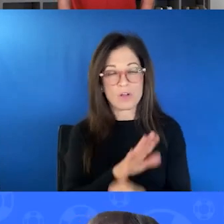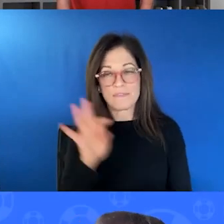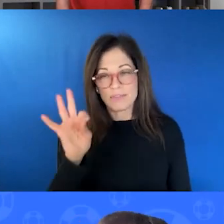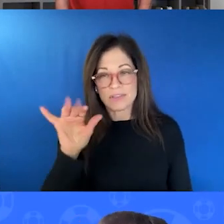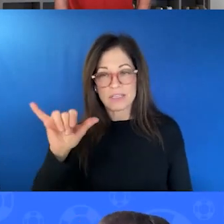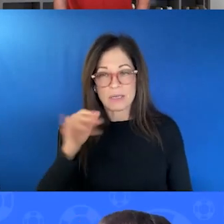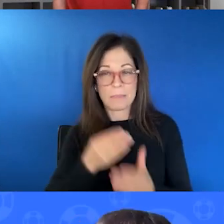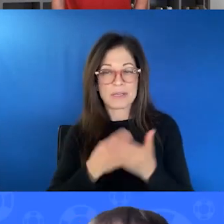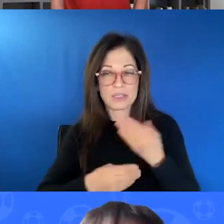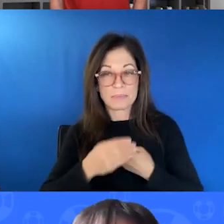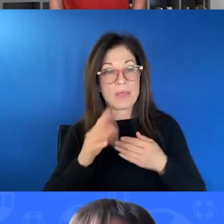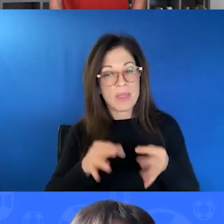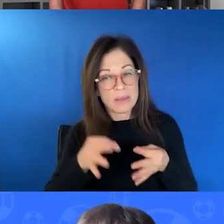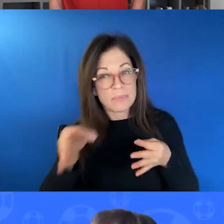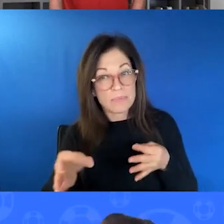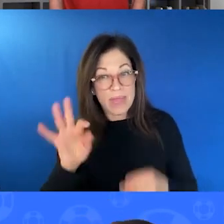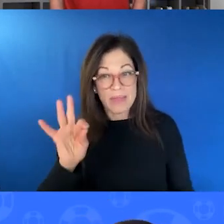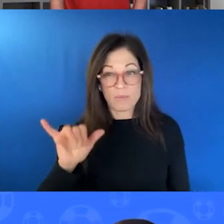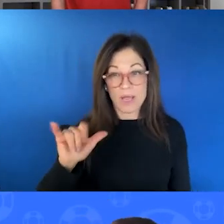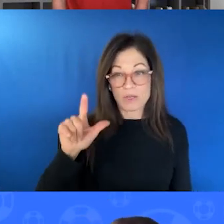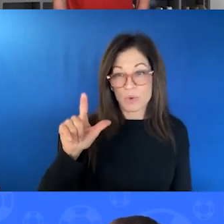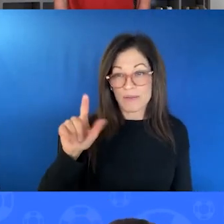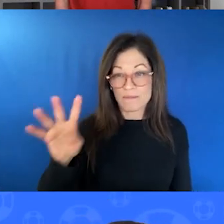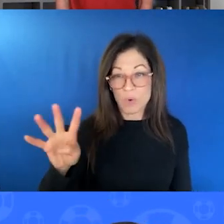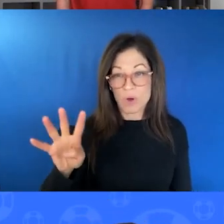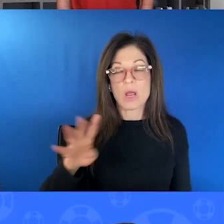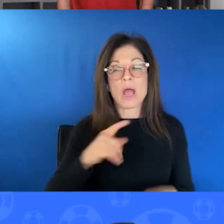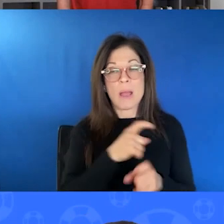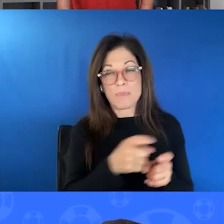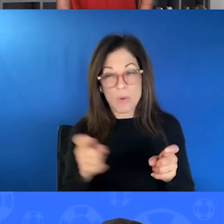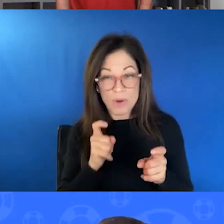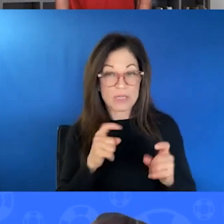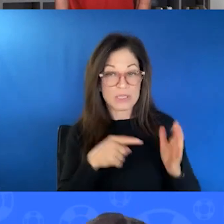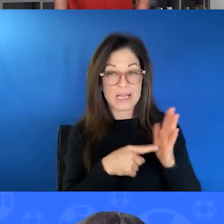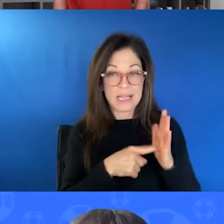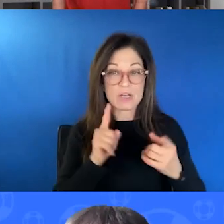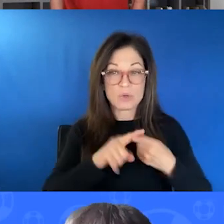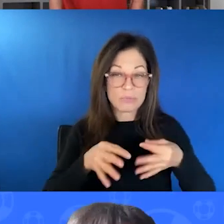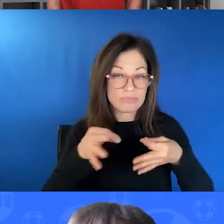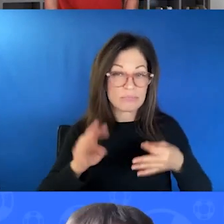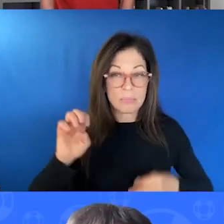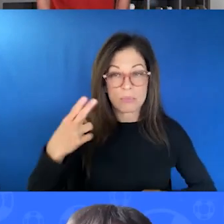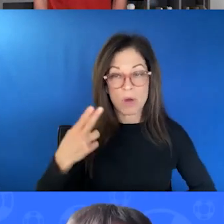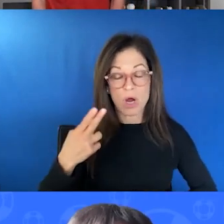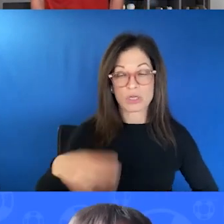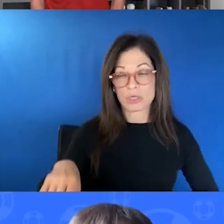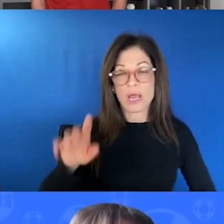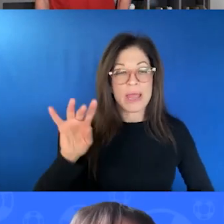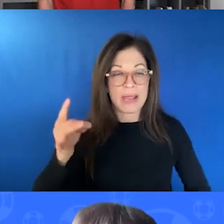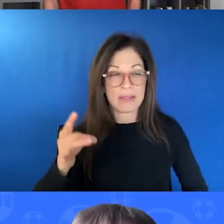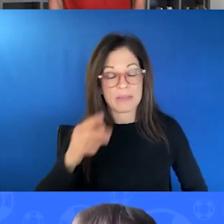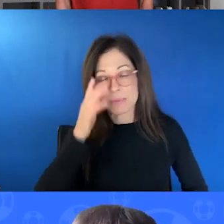This pushes off the FY24 appropriations deadline to March 8th for the Labor HHS subcommittees